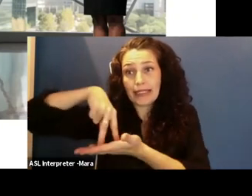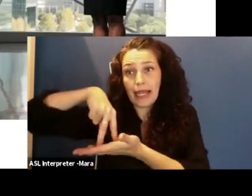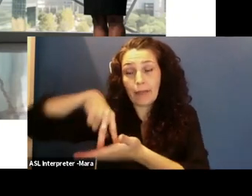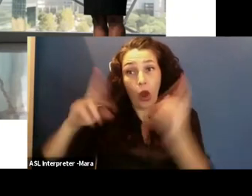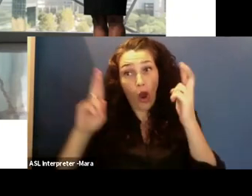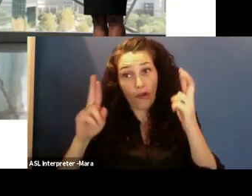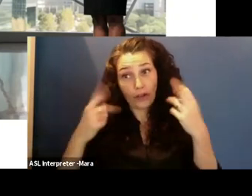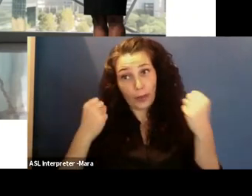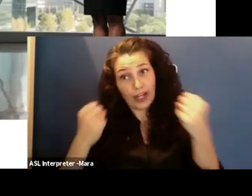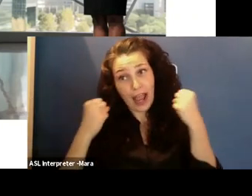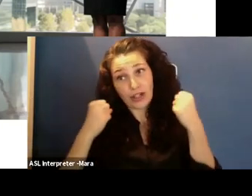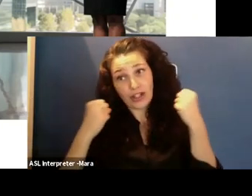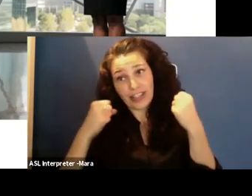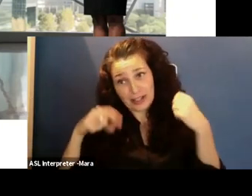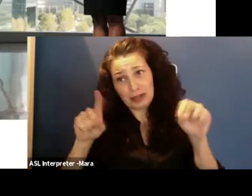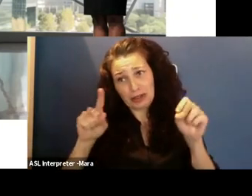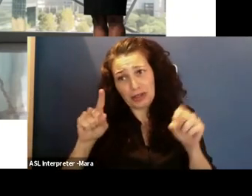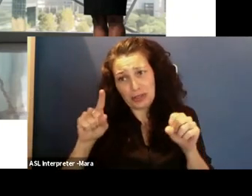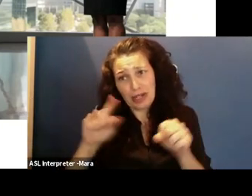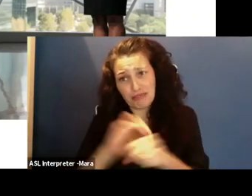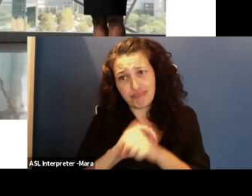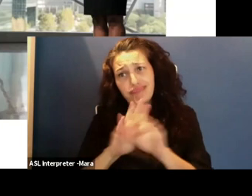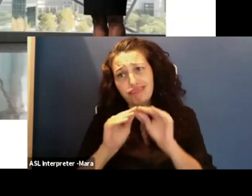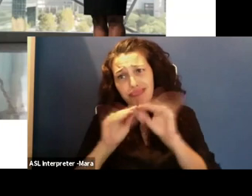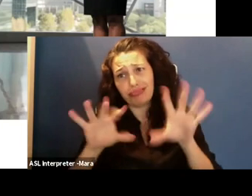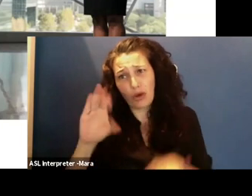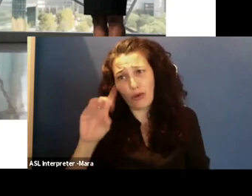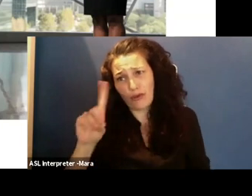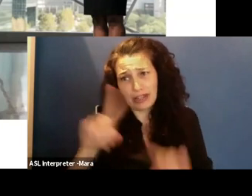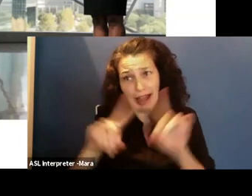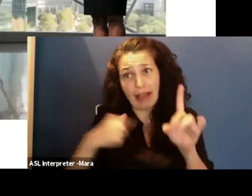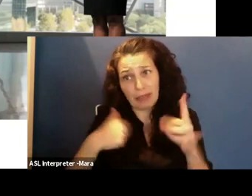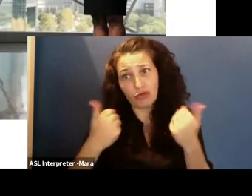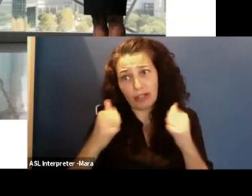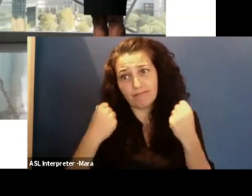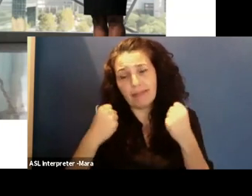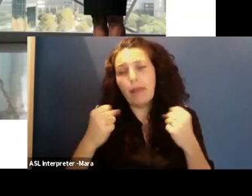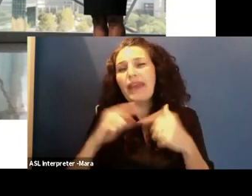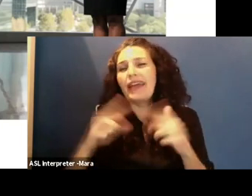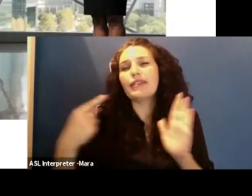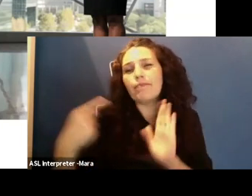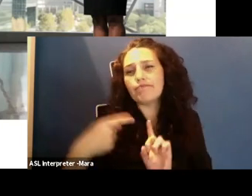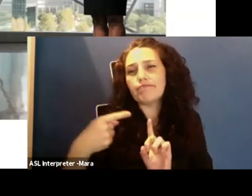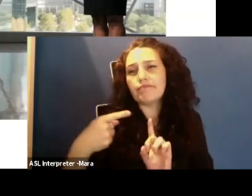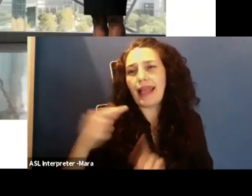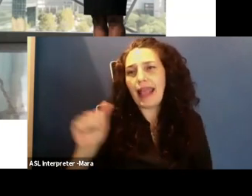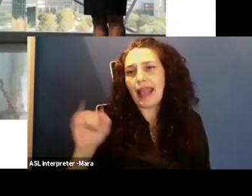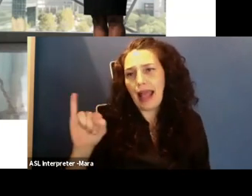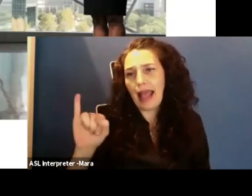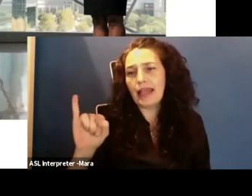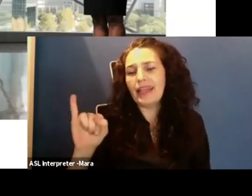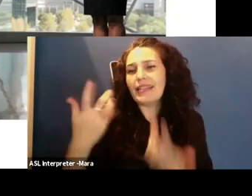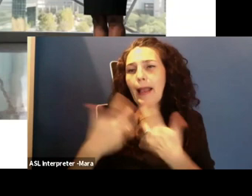that's a little bit about AI. And what I do specifically is I'm a machine learning expert. And so machine learning,